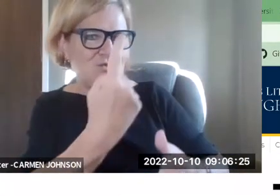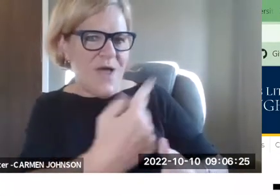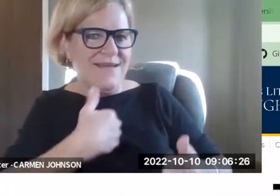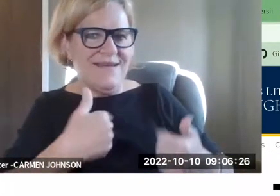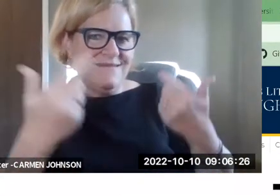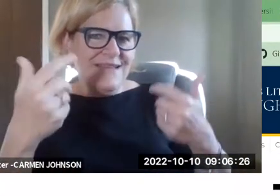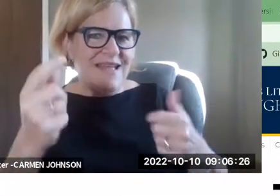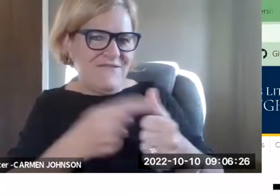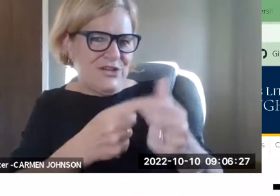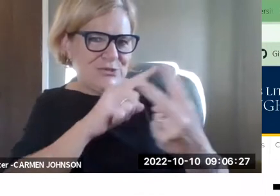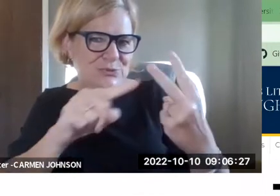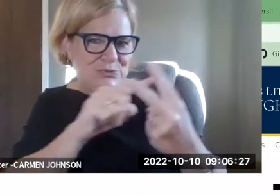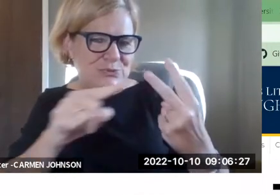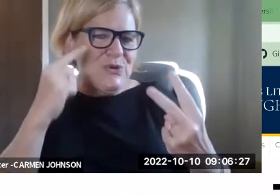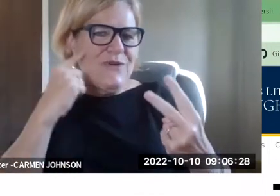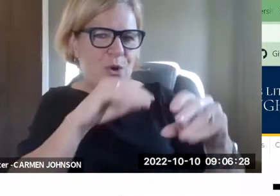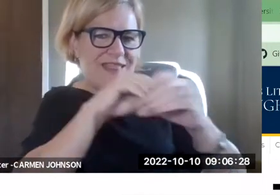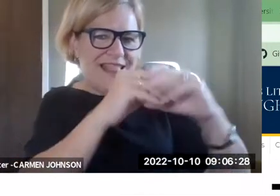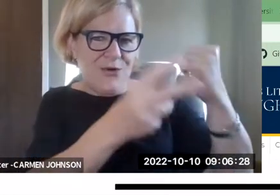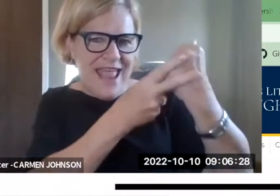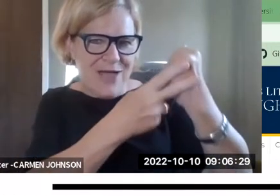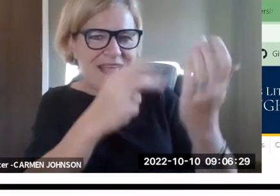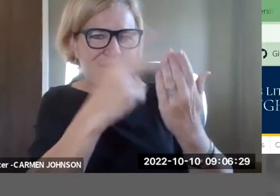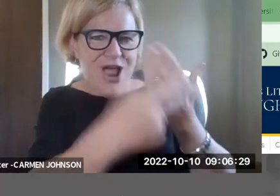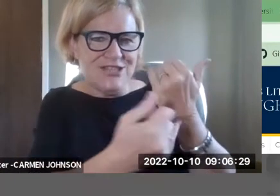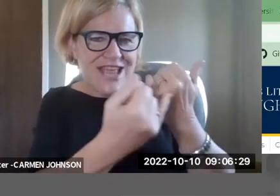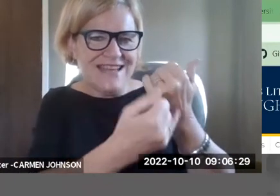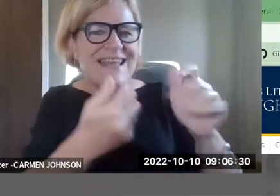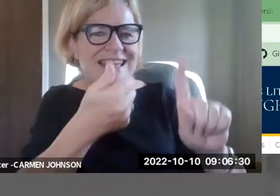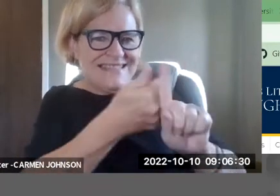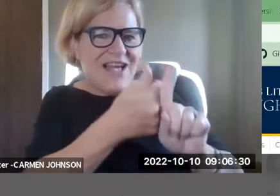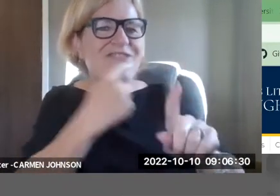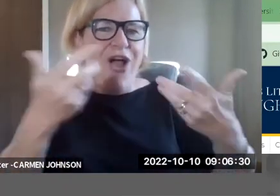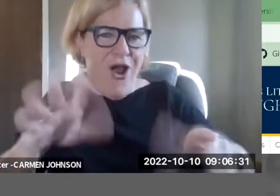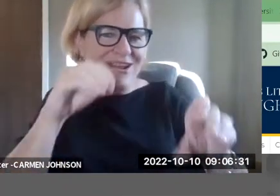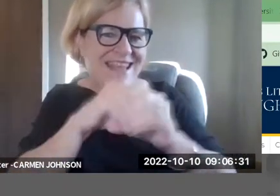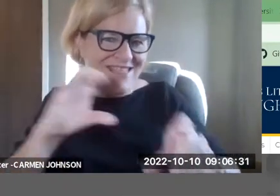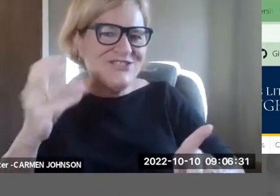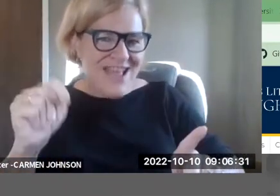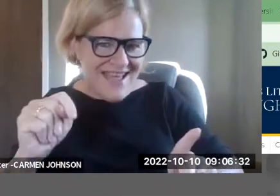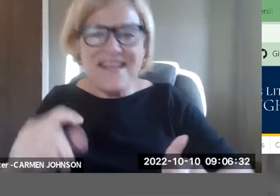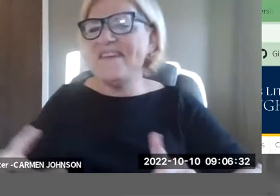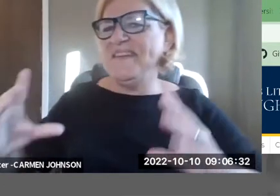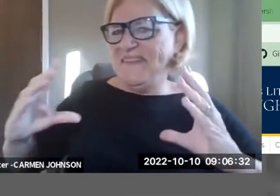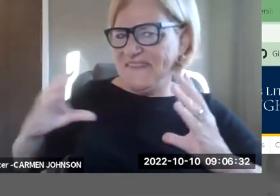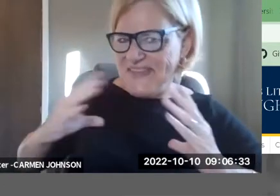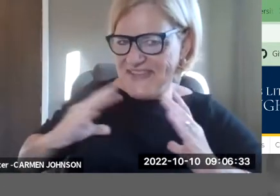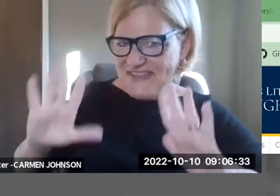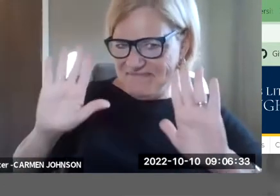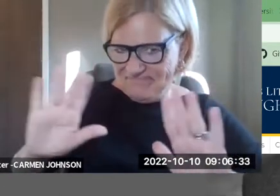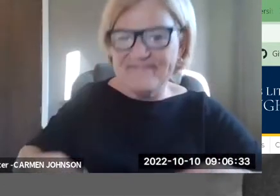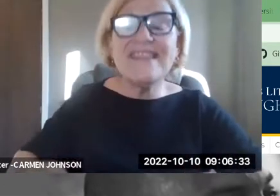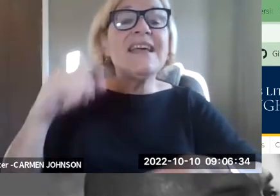URLs that we're using. So here we are. you can now put the more specific ones, but the first one, the first two for the clearinghouse and the